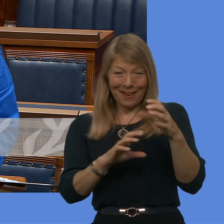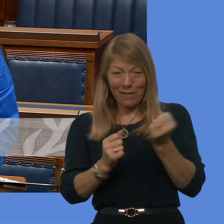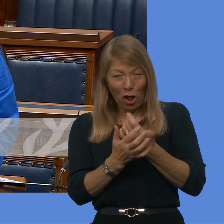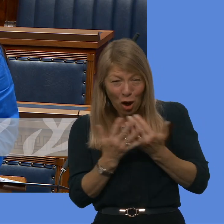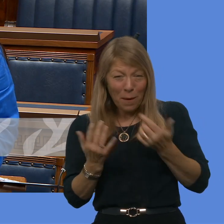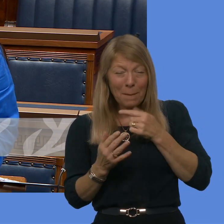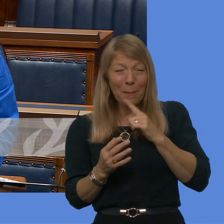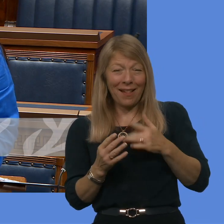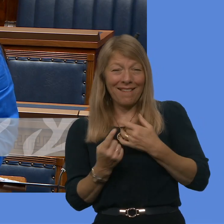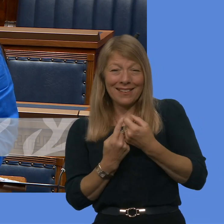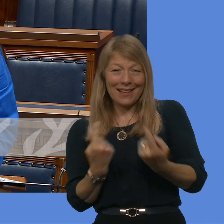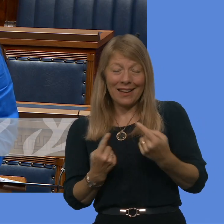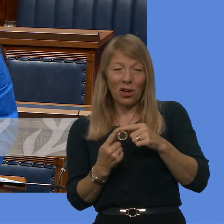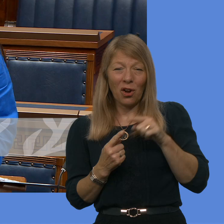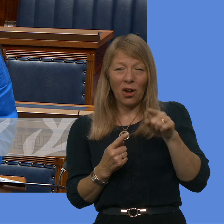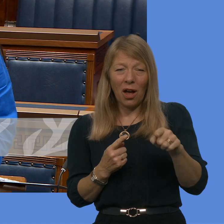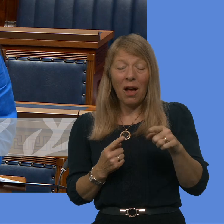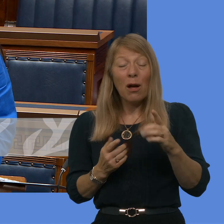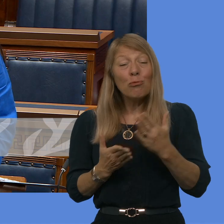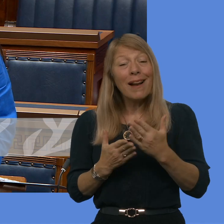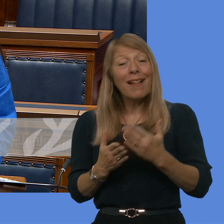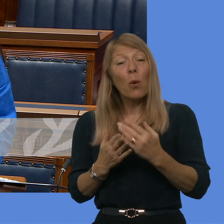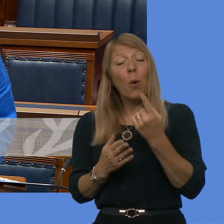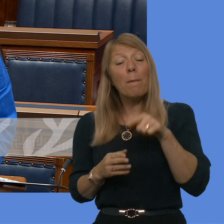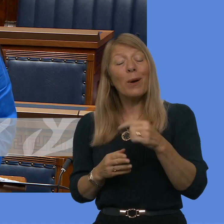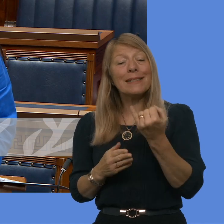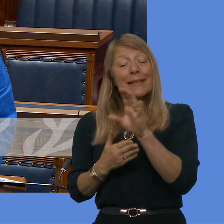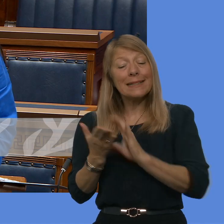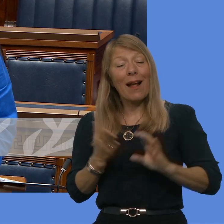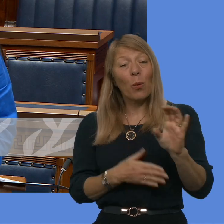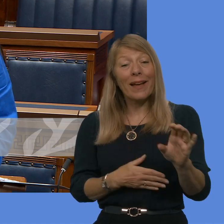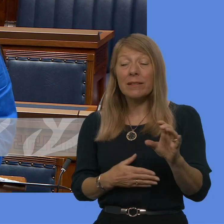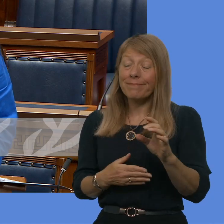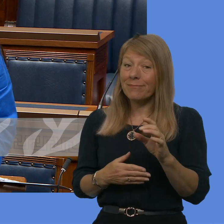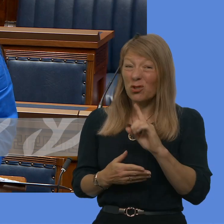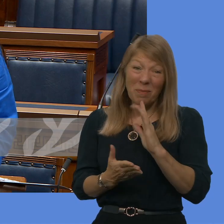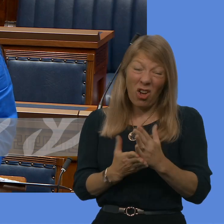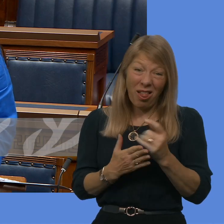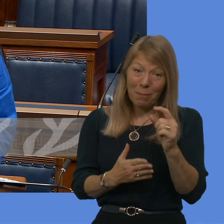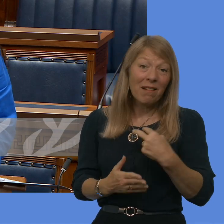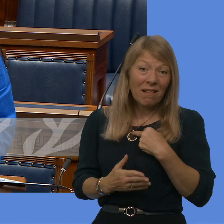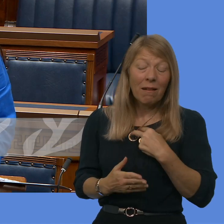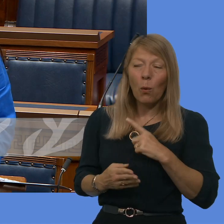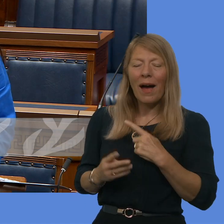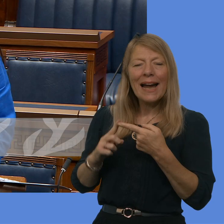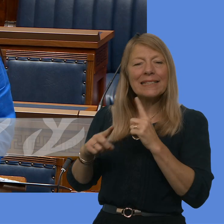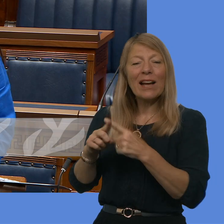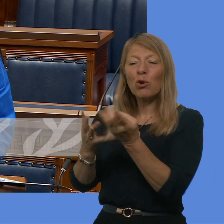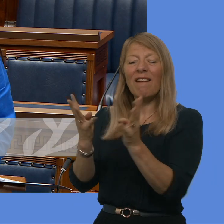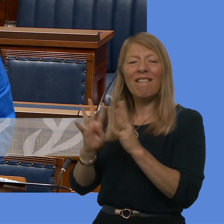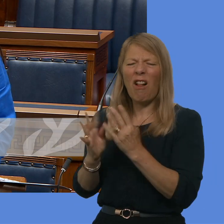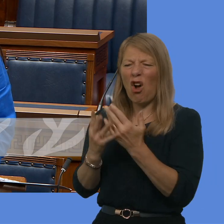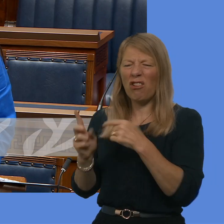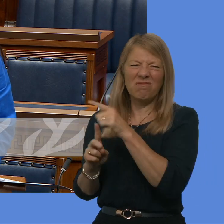in that executive supported that 1.6 million being allocated, but it was the right thing to do. We must all collectively work to ensure that there are